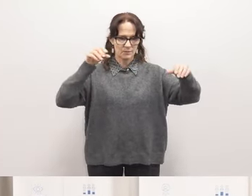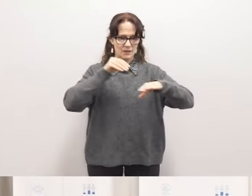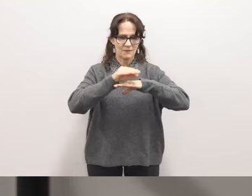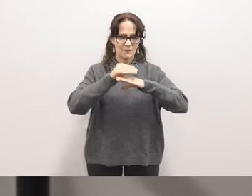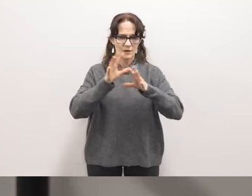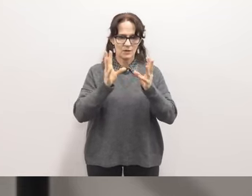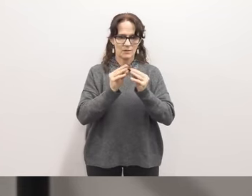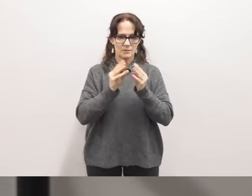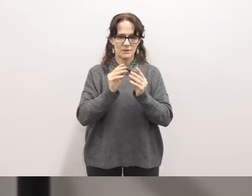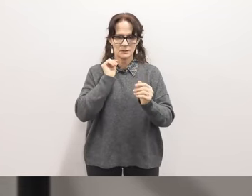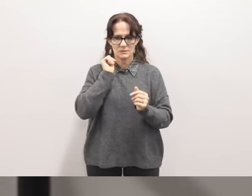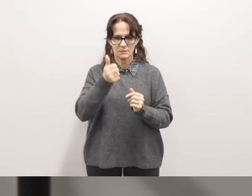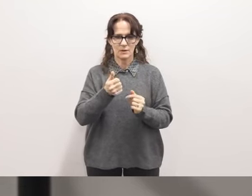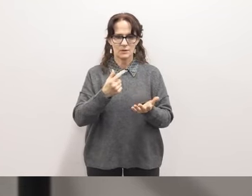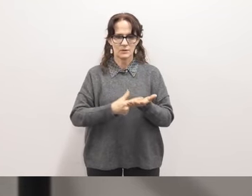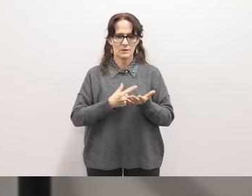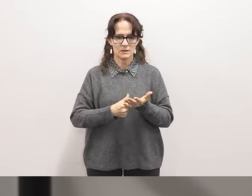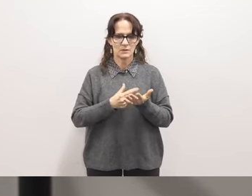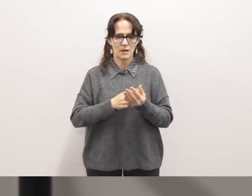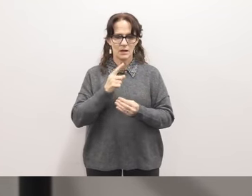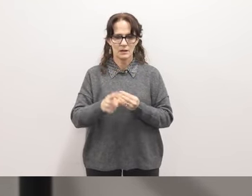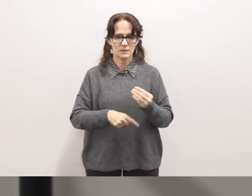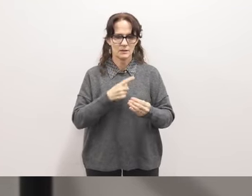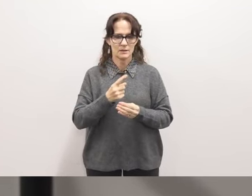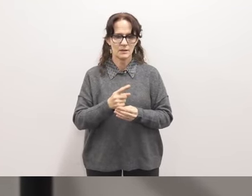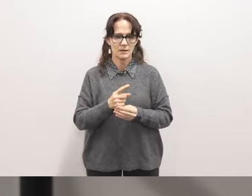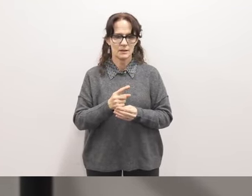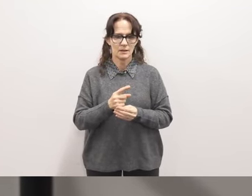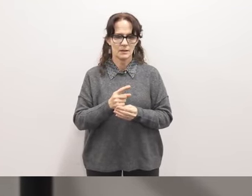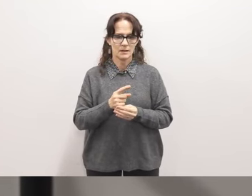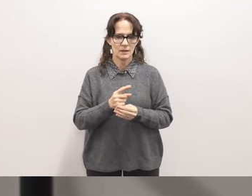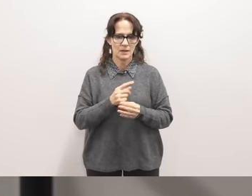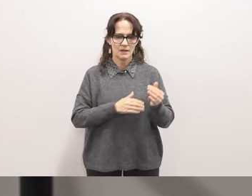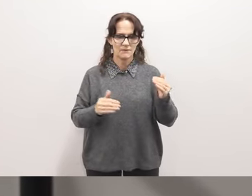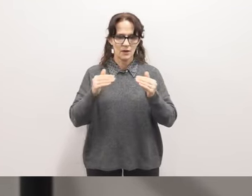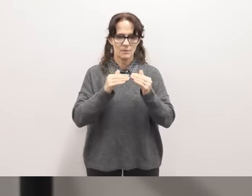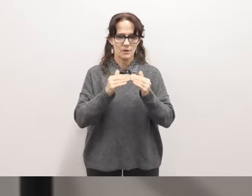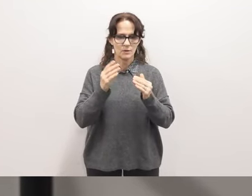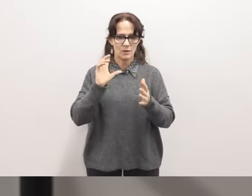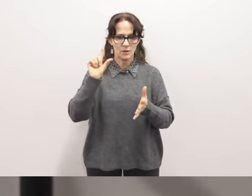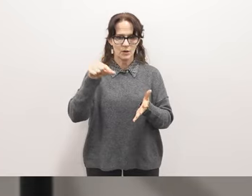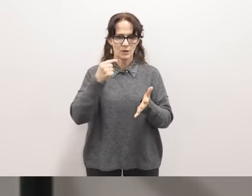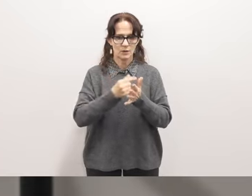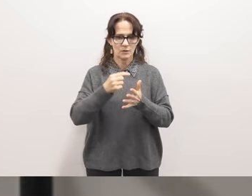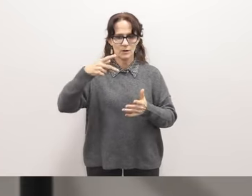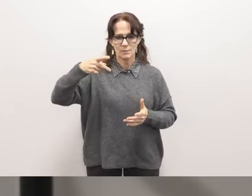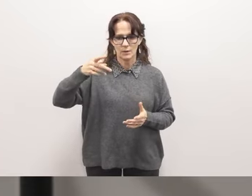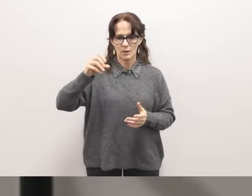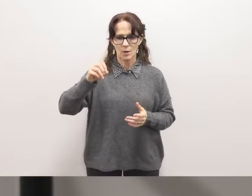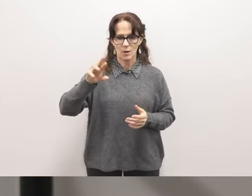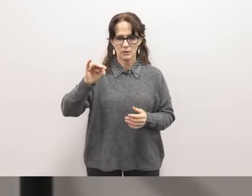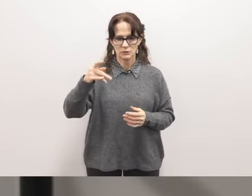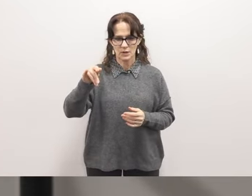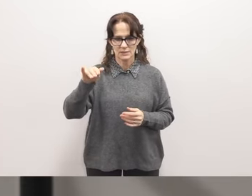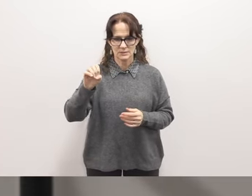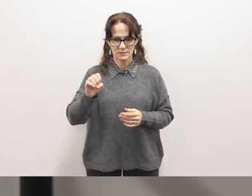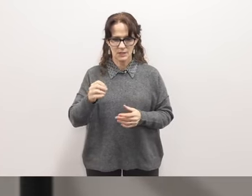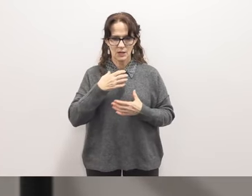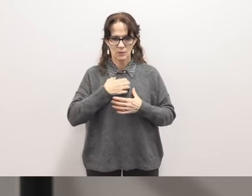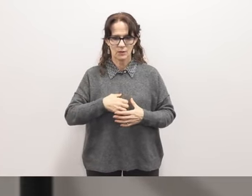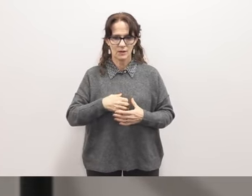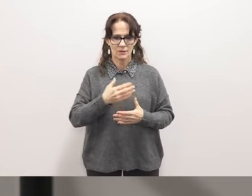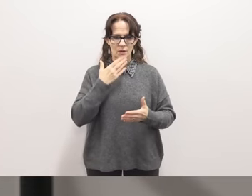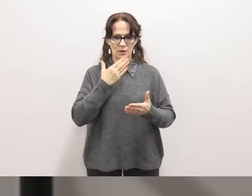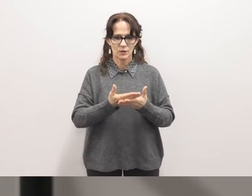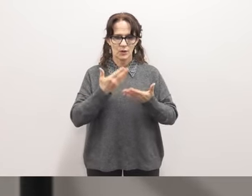committee meets tomorrow to talk about uh the if our peers know about the graduate portrait and lastly i would like to wish everyone a good